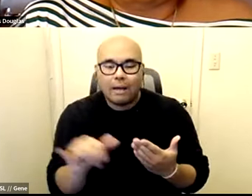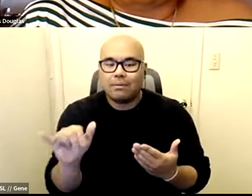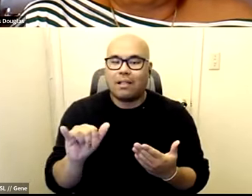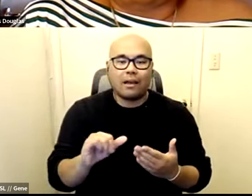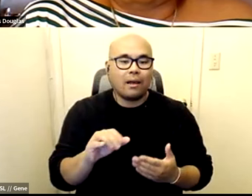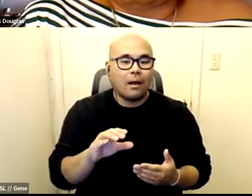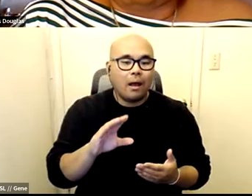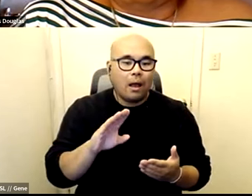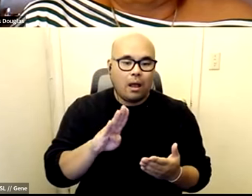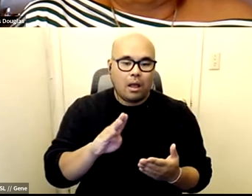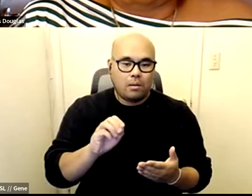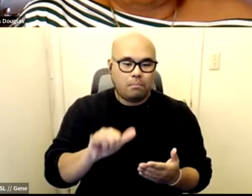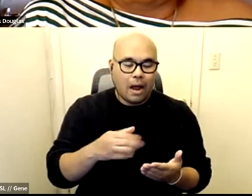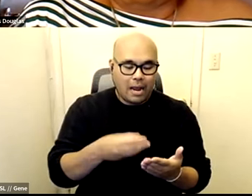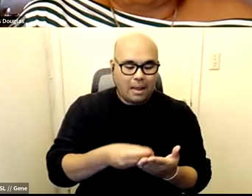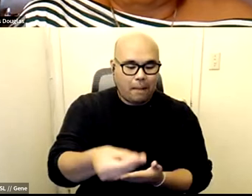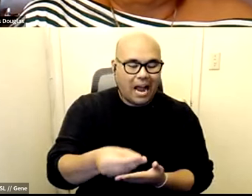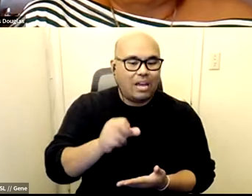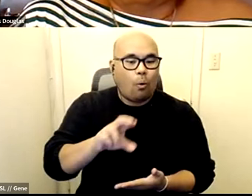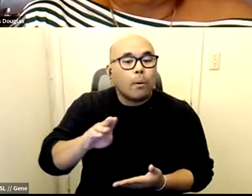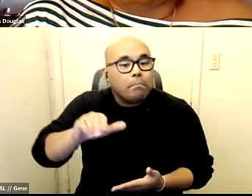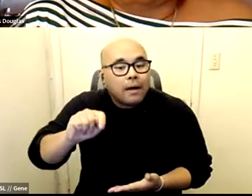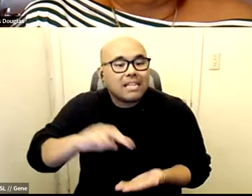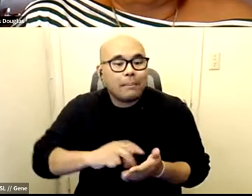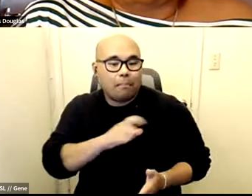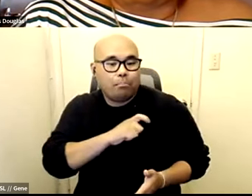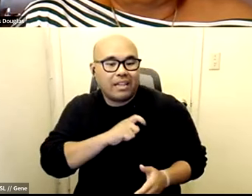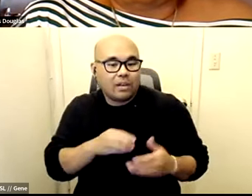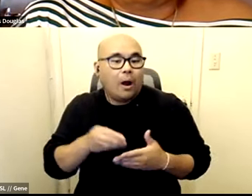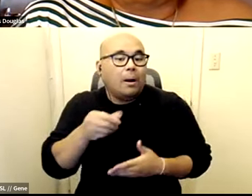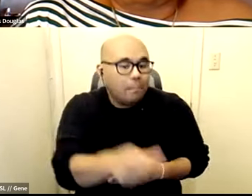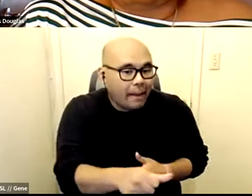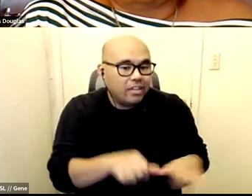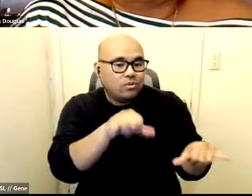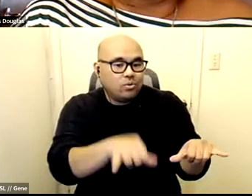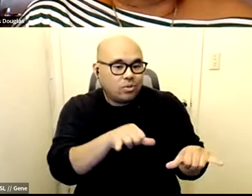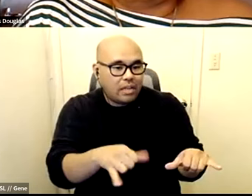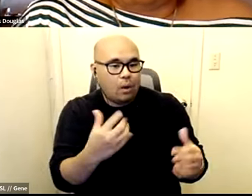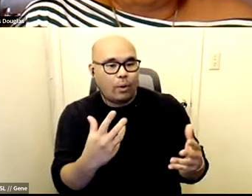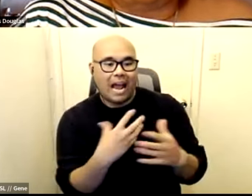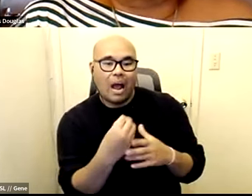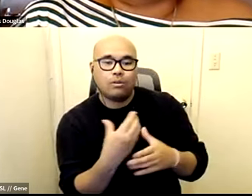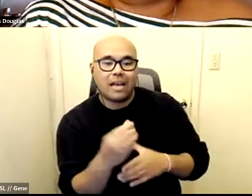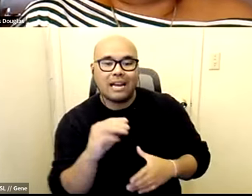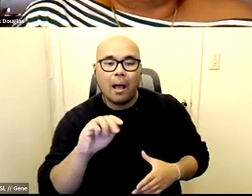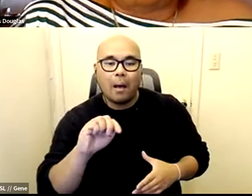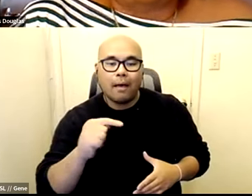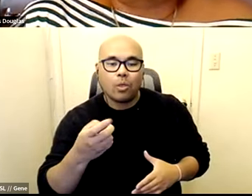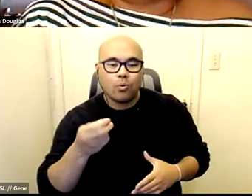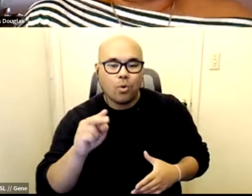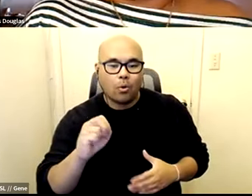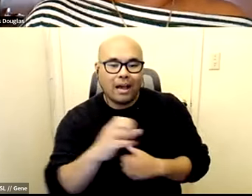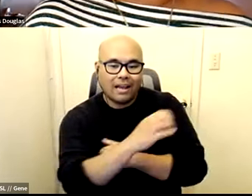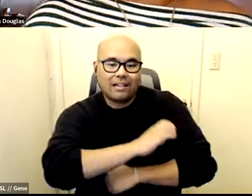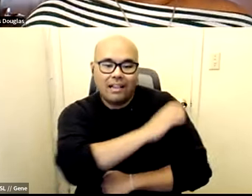buyer bus where police are paid to sit outside of these methadone clinics and bus people who may have